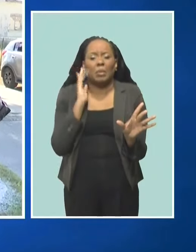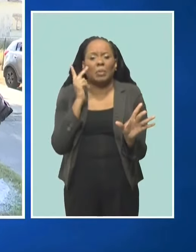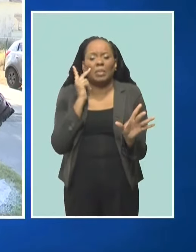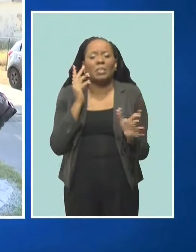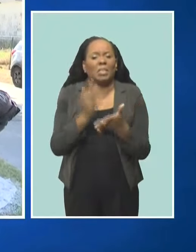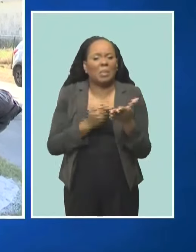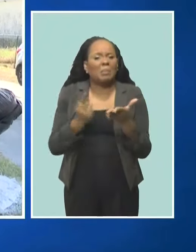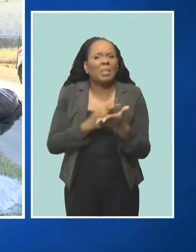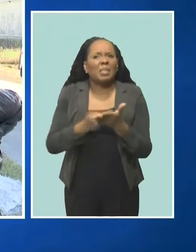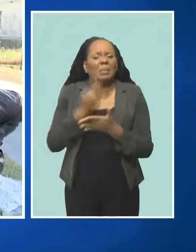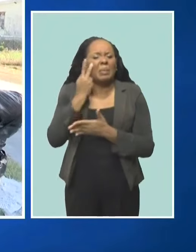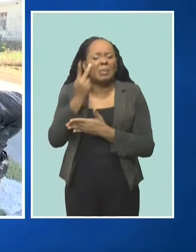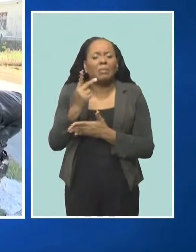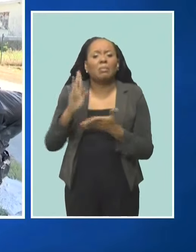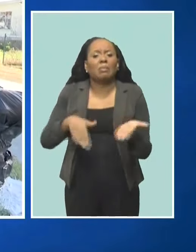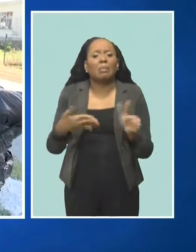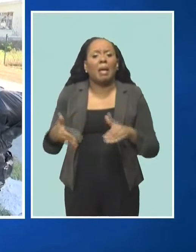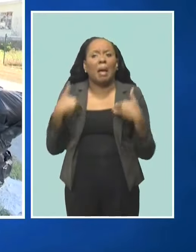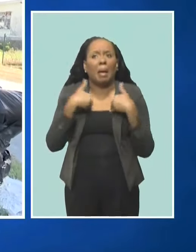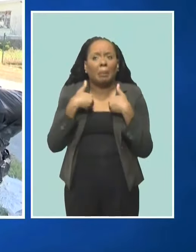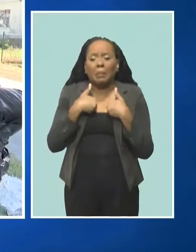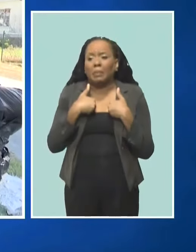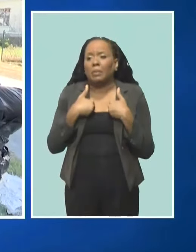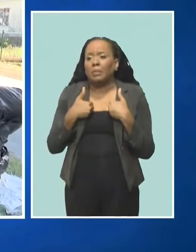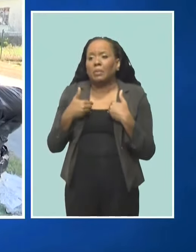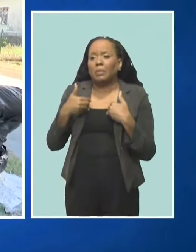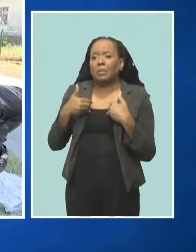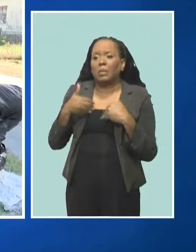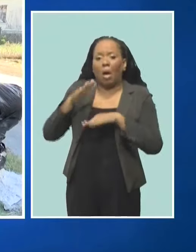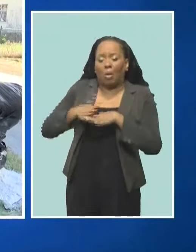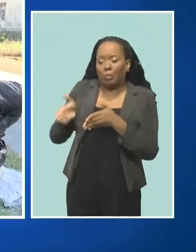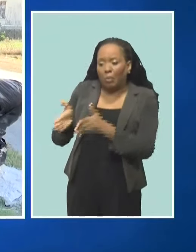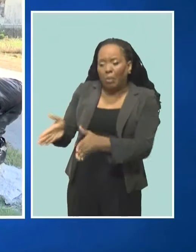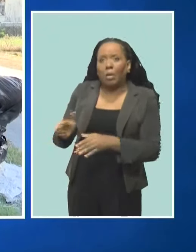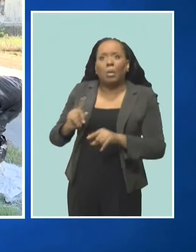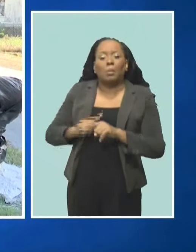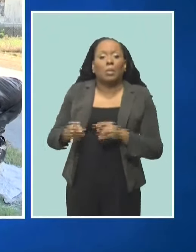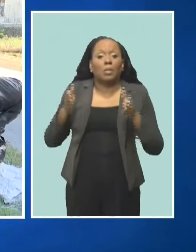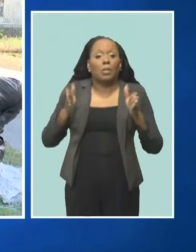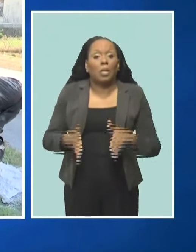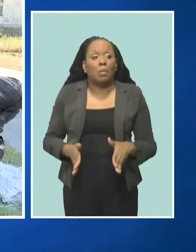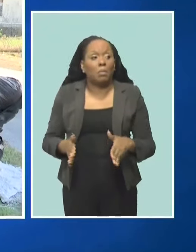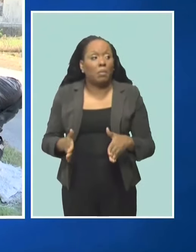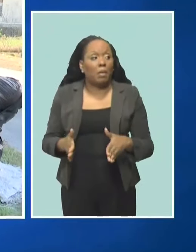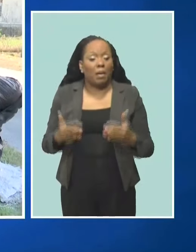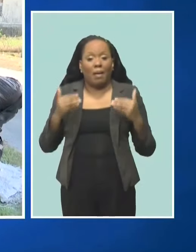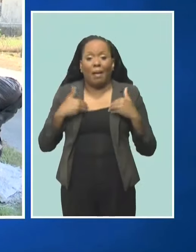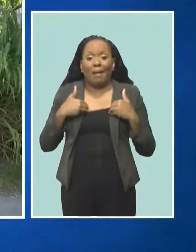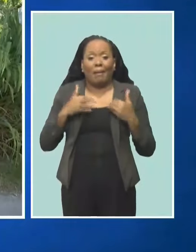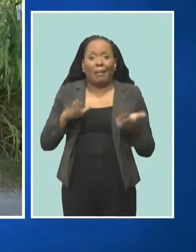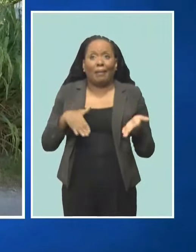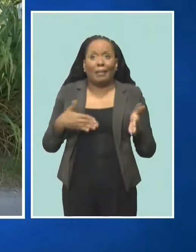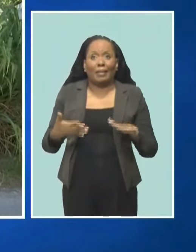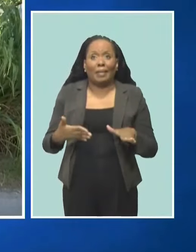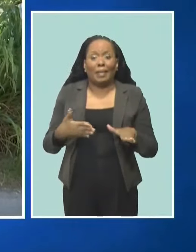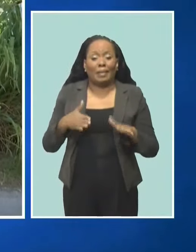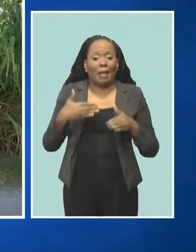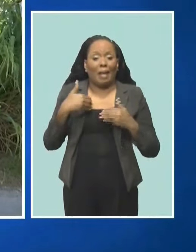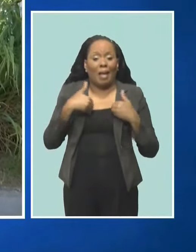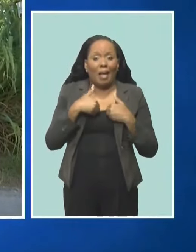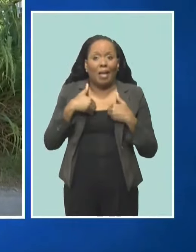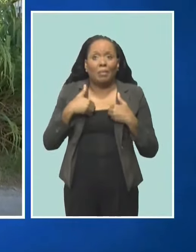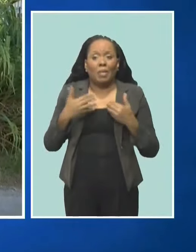animals next to the road, would see dead animals in gullies. But for someone to actually place a dead animal into the